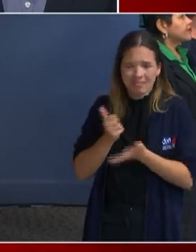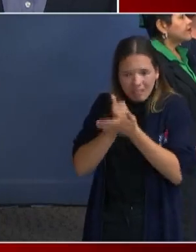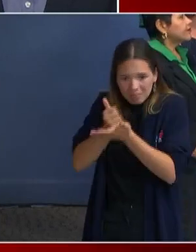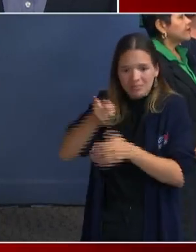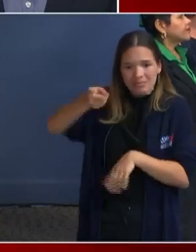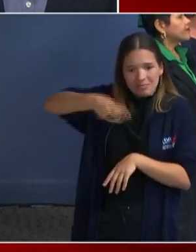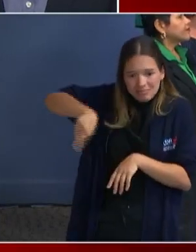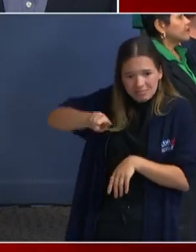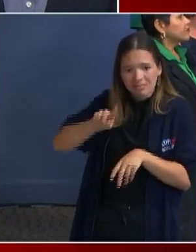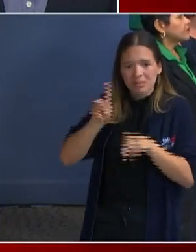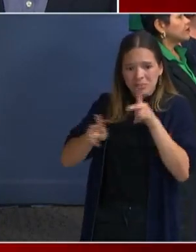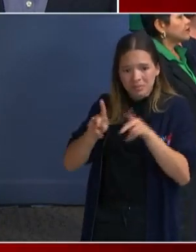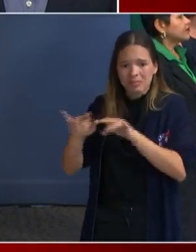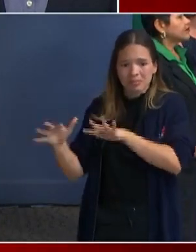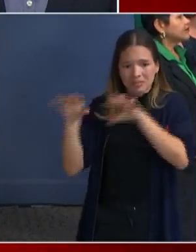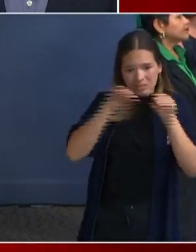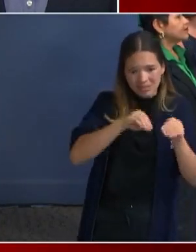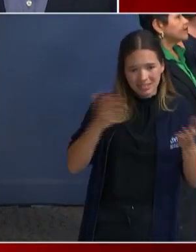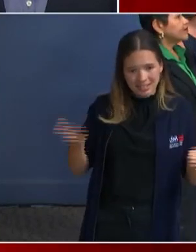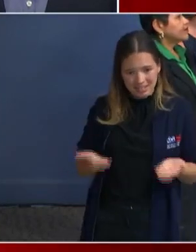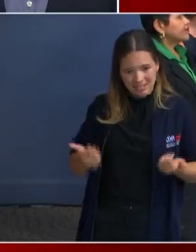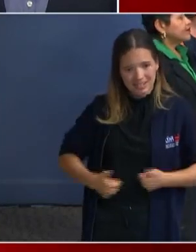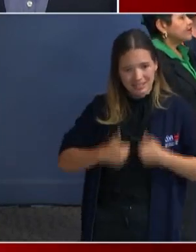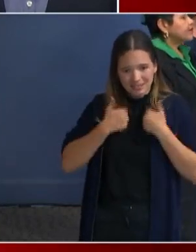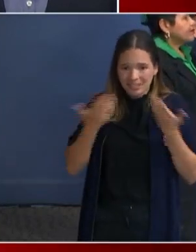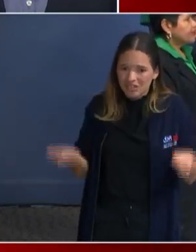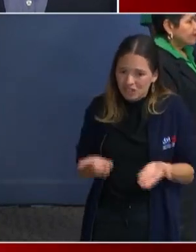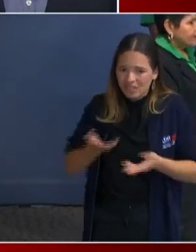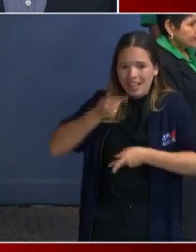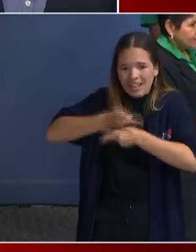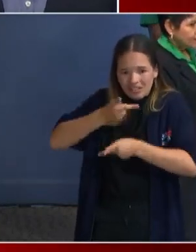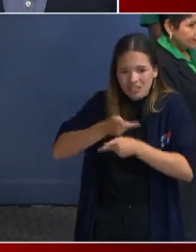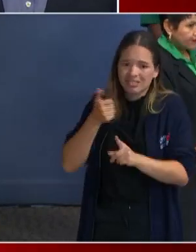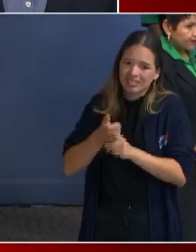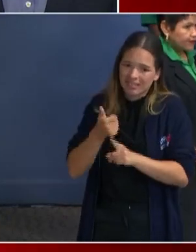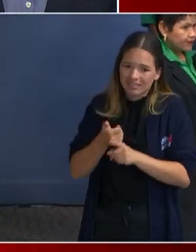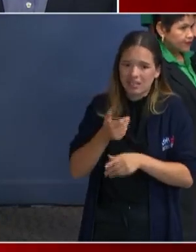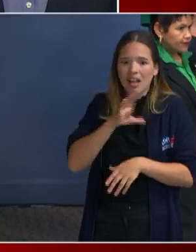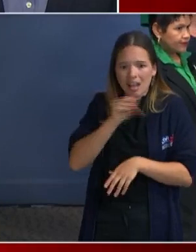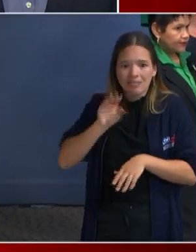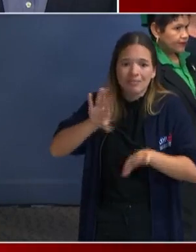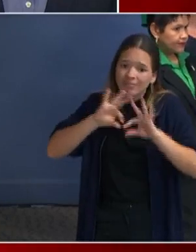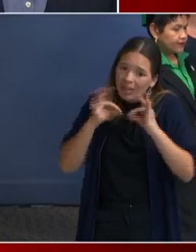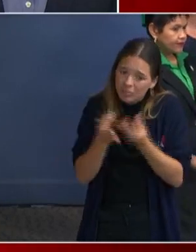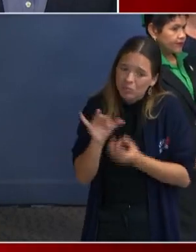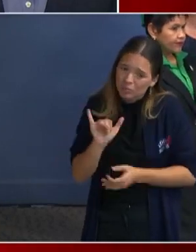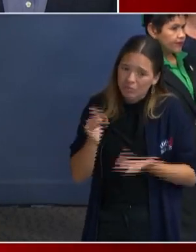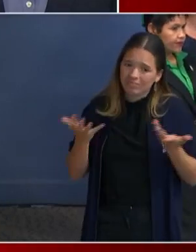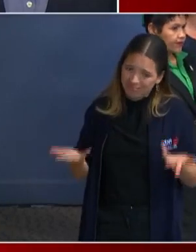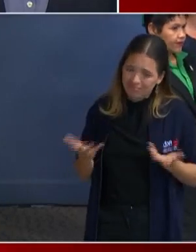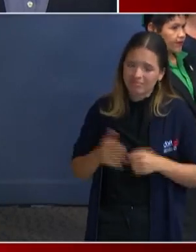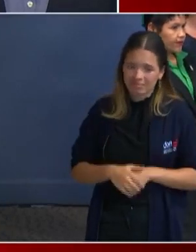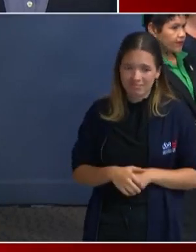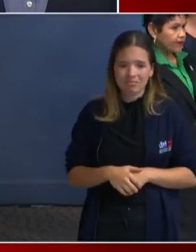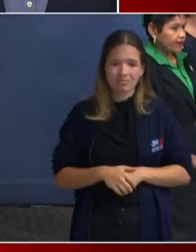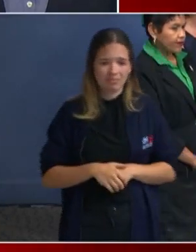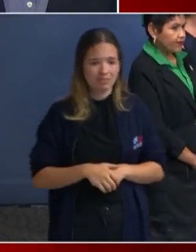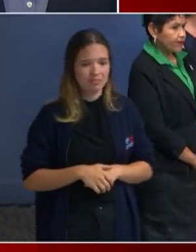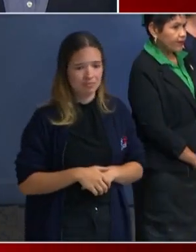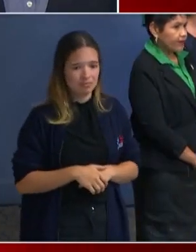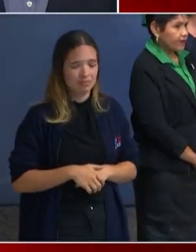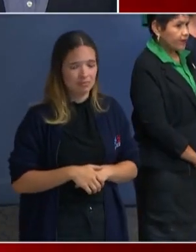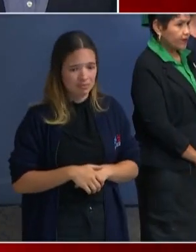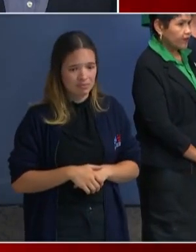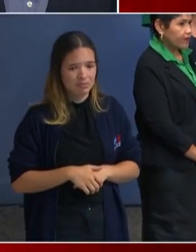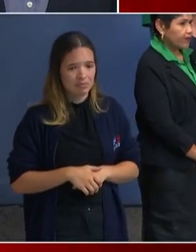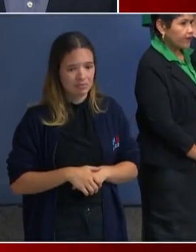live here, um, and be able to take care of themselves and their families. Yep. So I understand the practical aspects of the deck. I'm sorry. Antonio Olivo